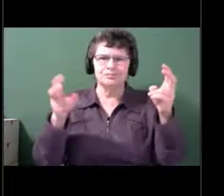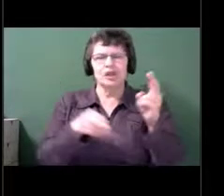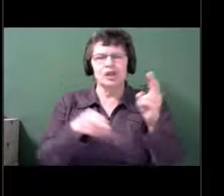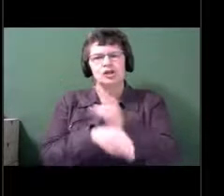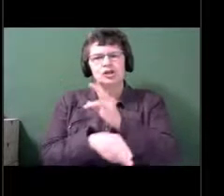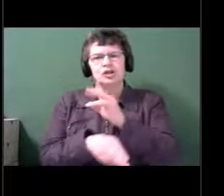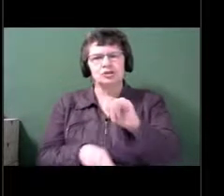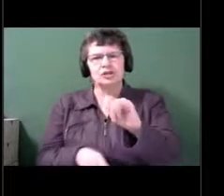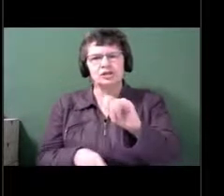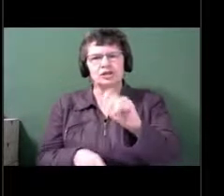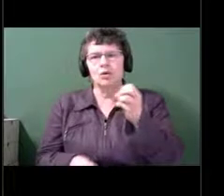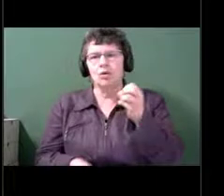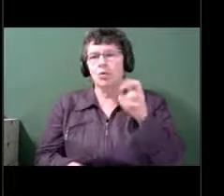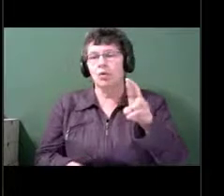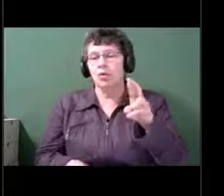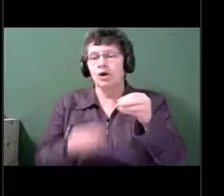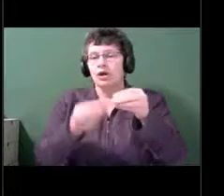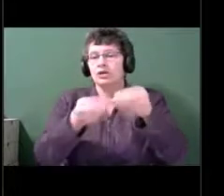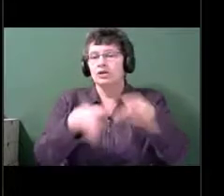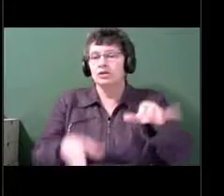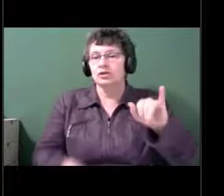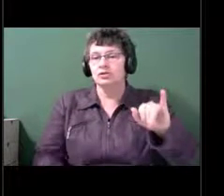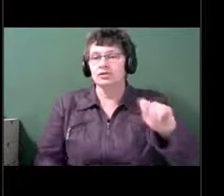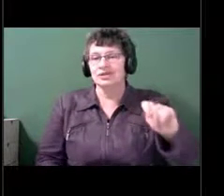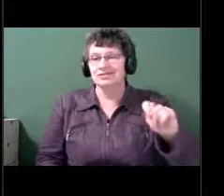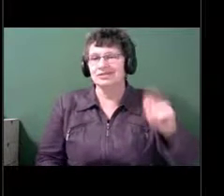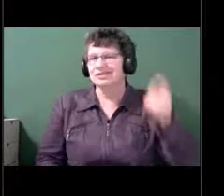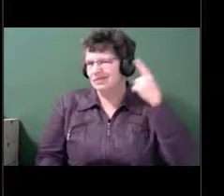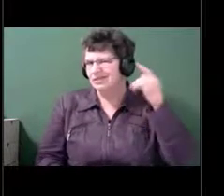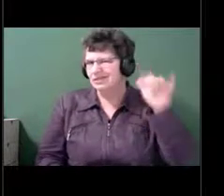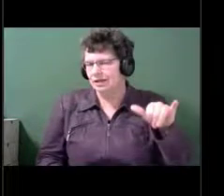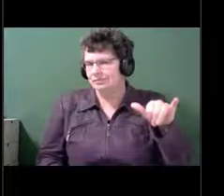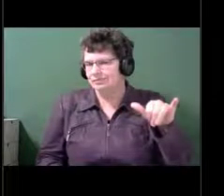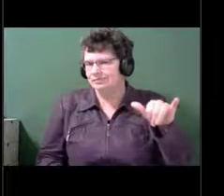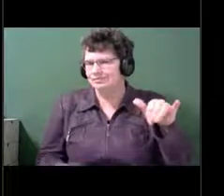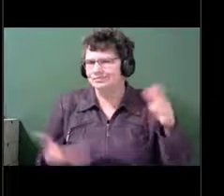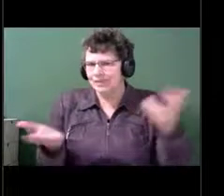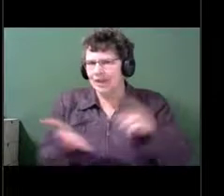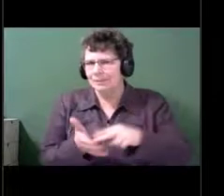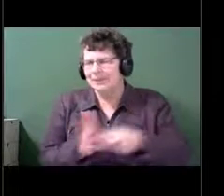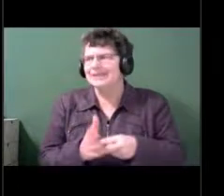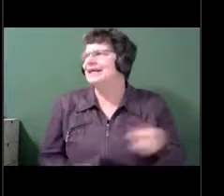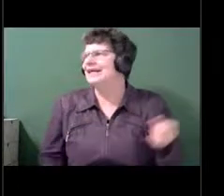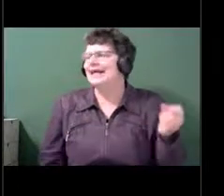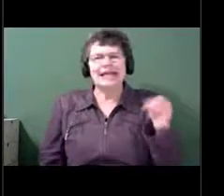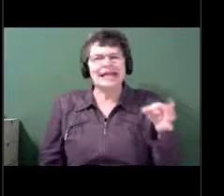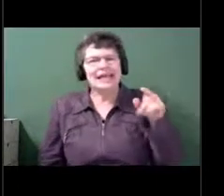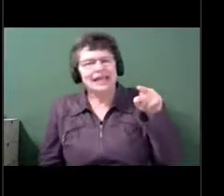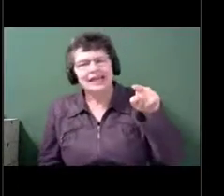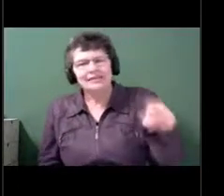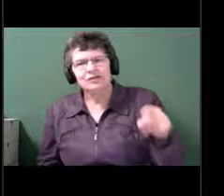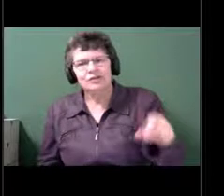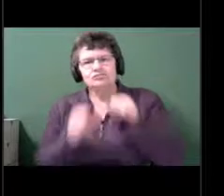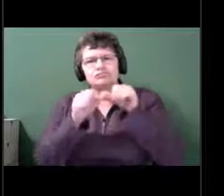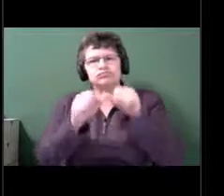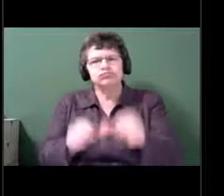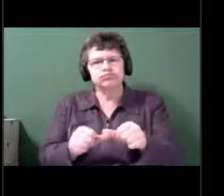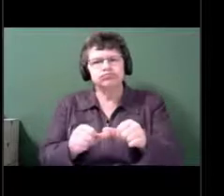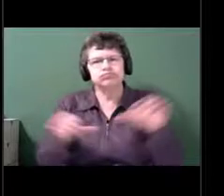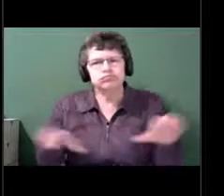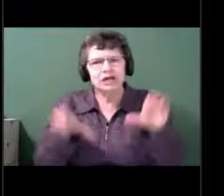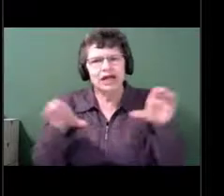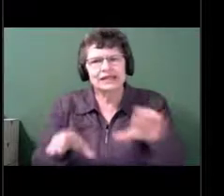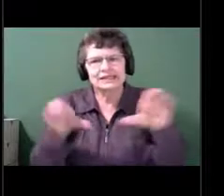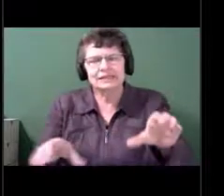saying that is if you stay active, if you stay active, that helps to keep your brain healthy. Okay.